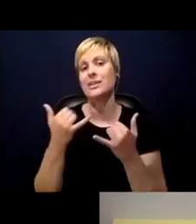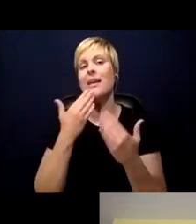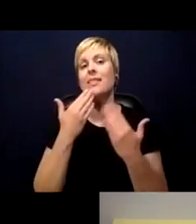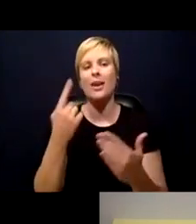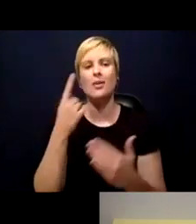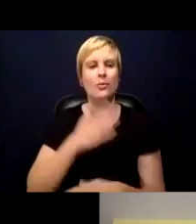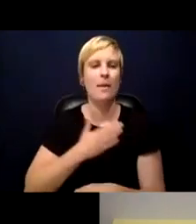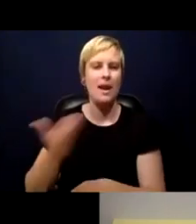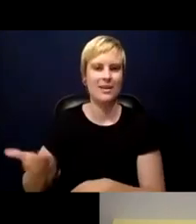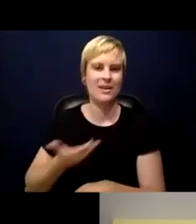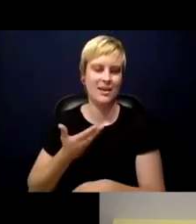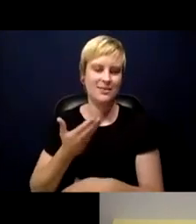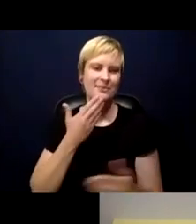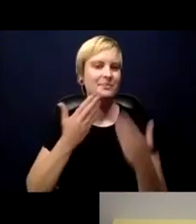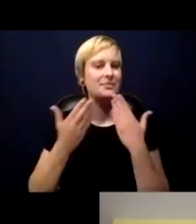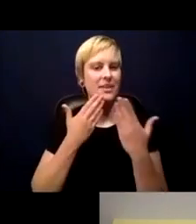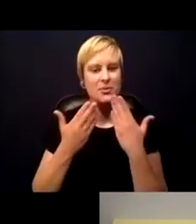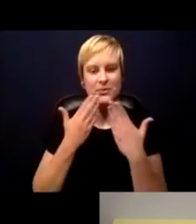Thank you. Thank you, Sarah.